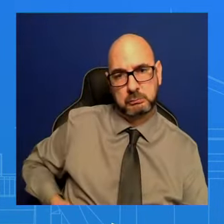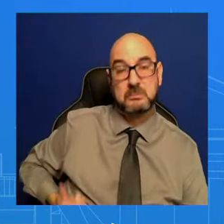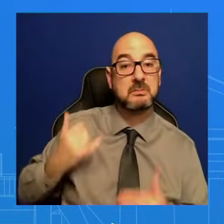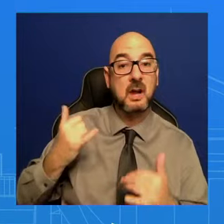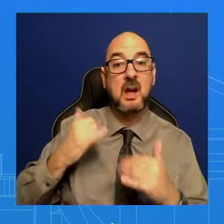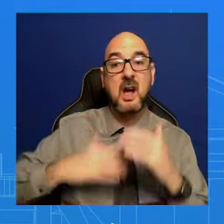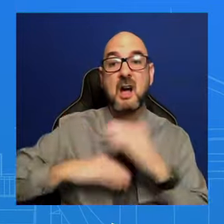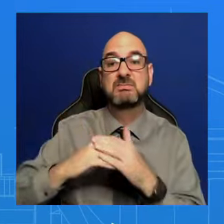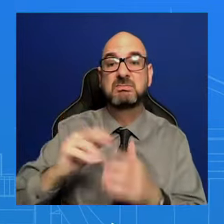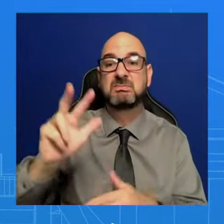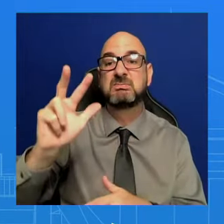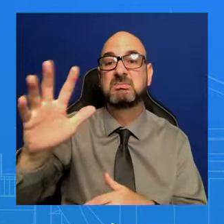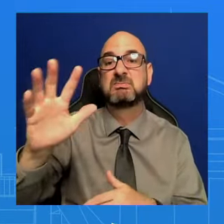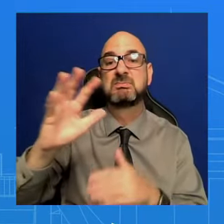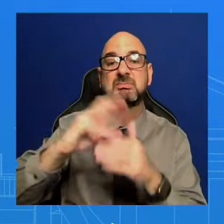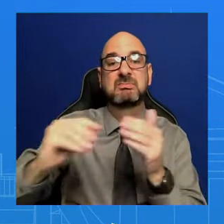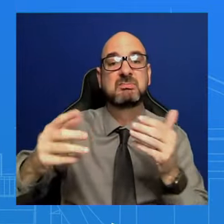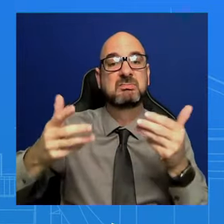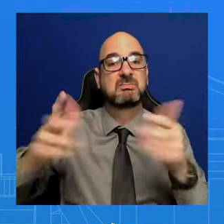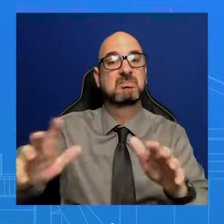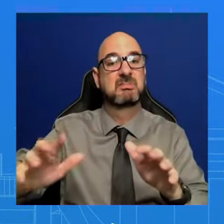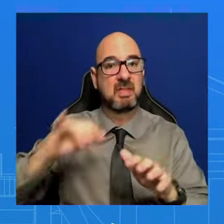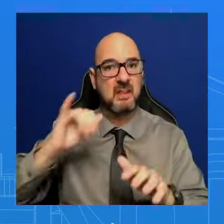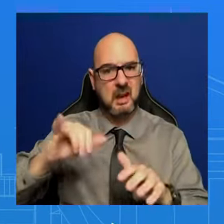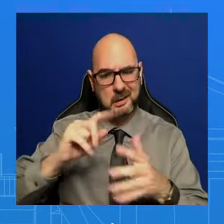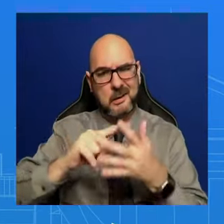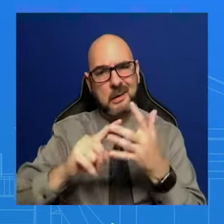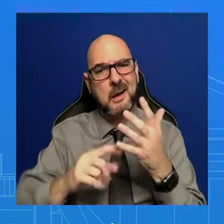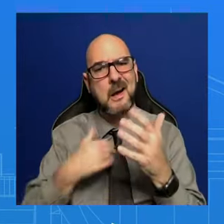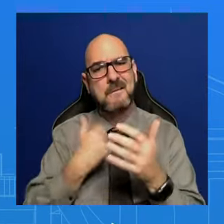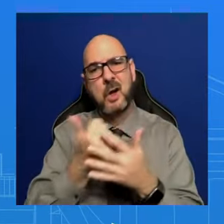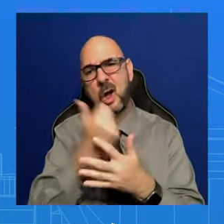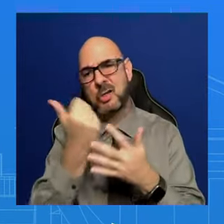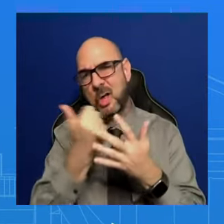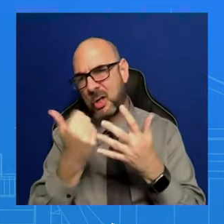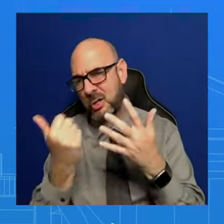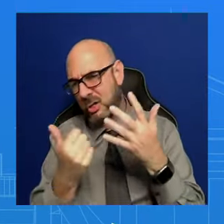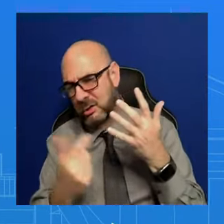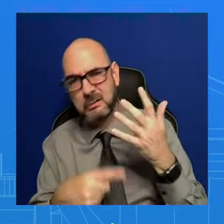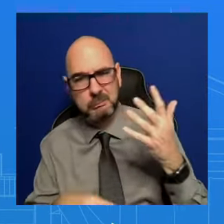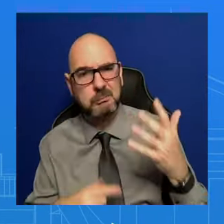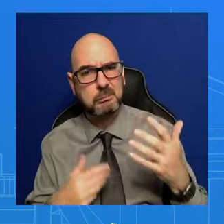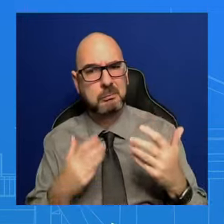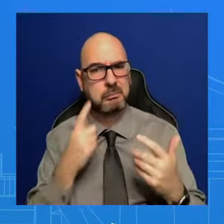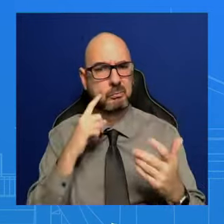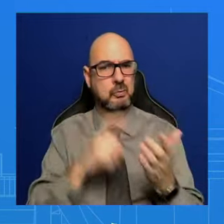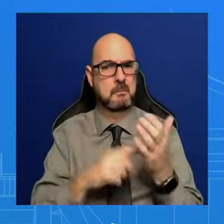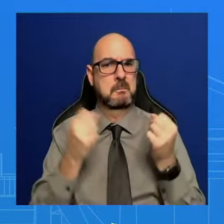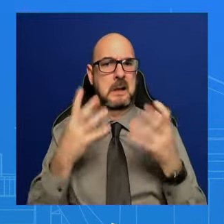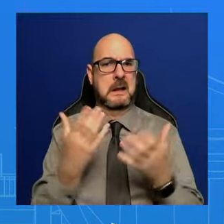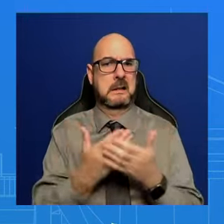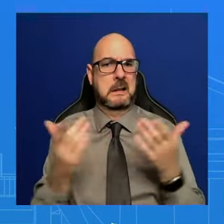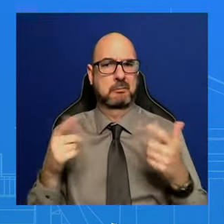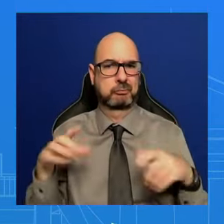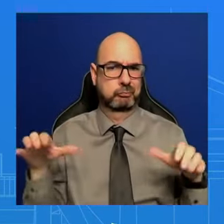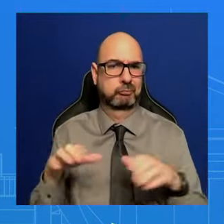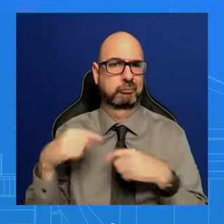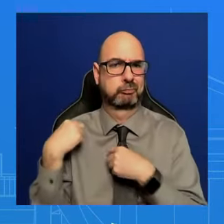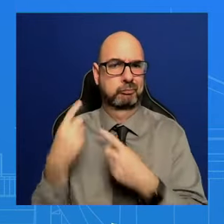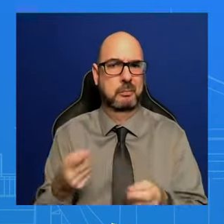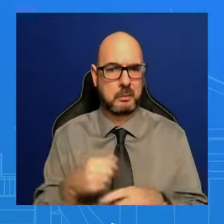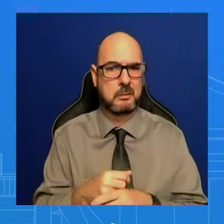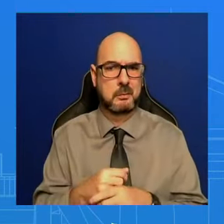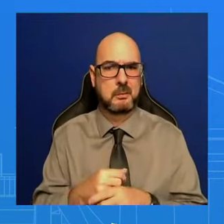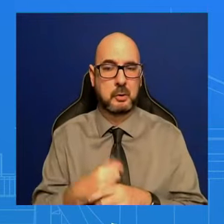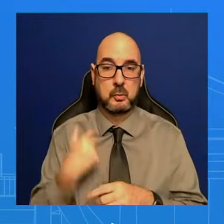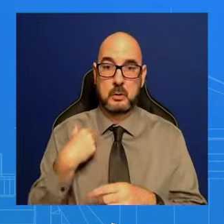important. And so he takes that very seriously. When he walked into the administration, unemployment for the black community, for example, was